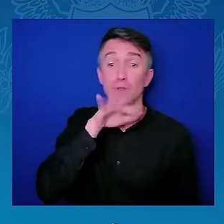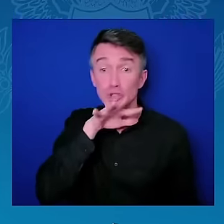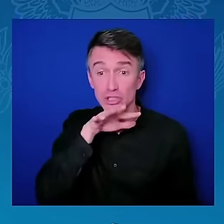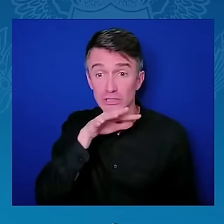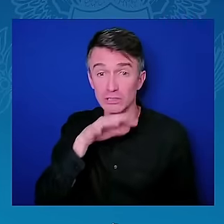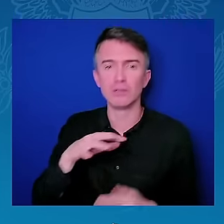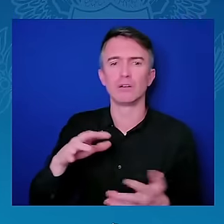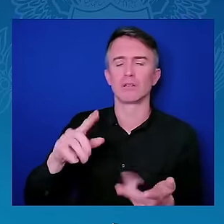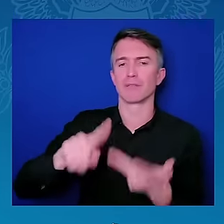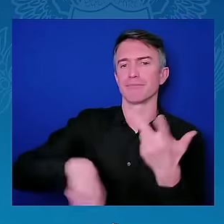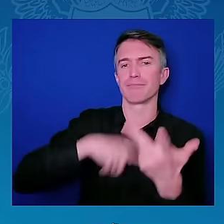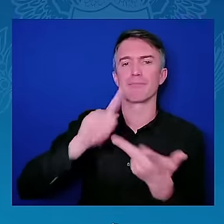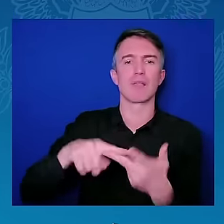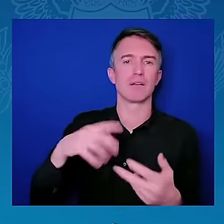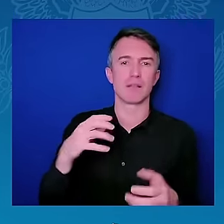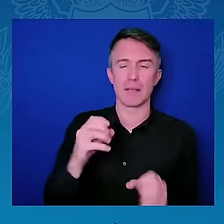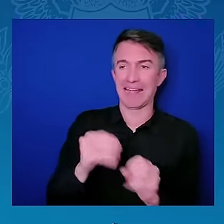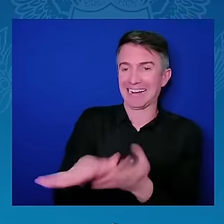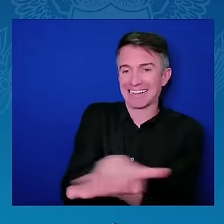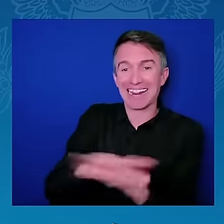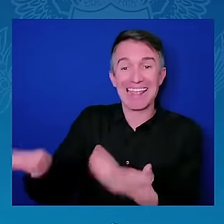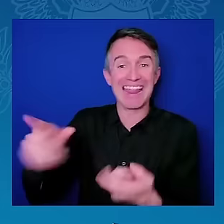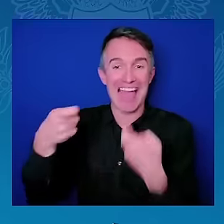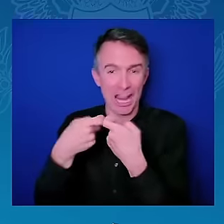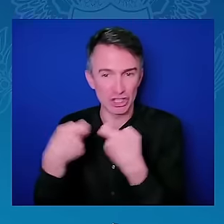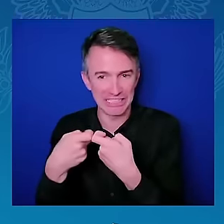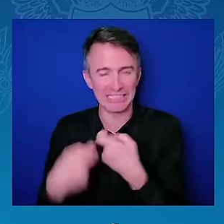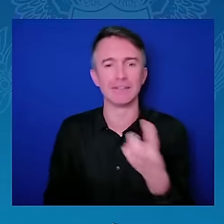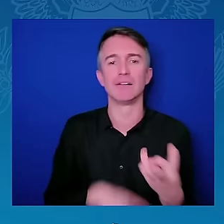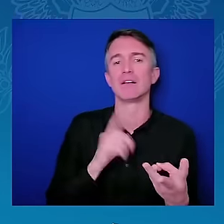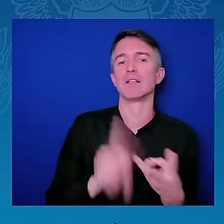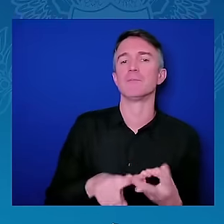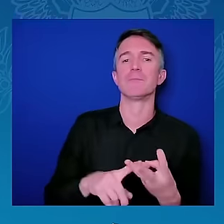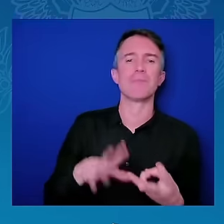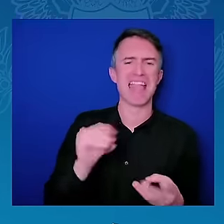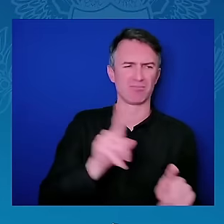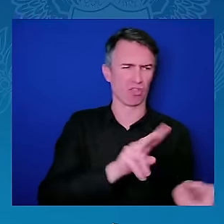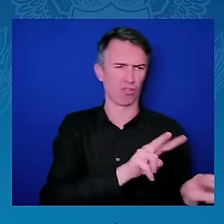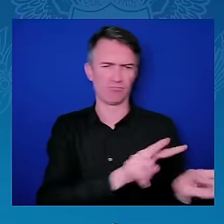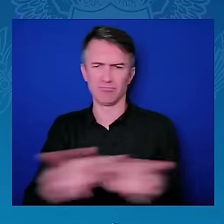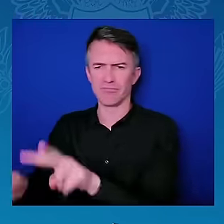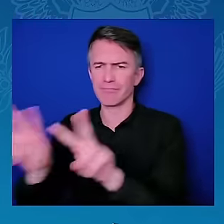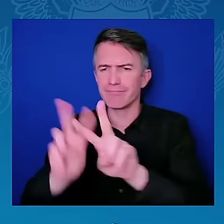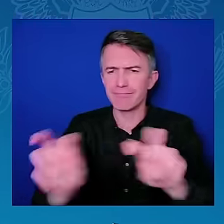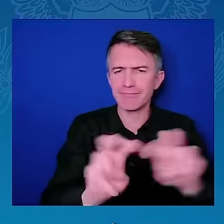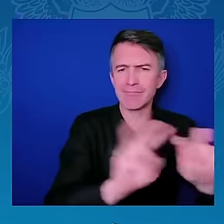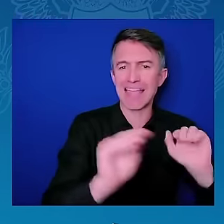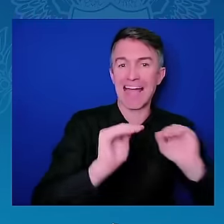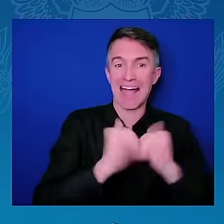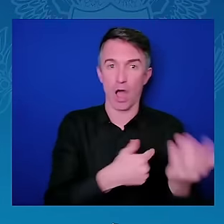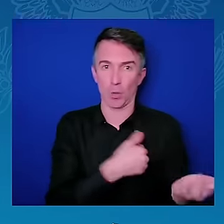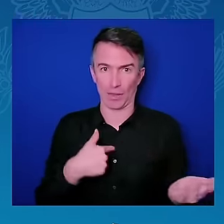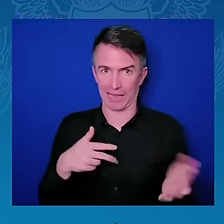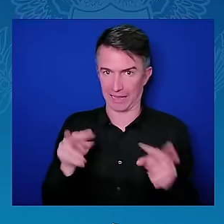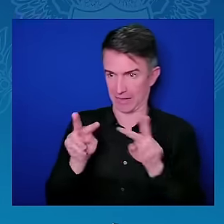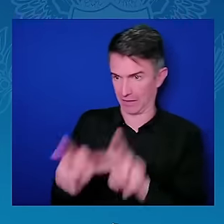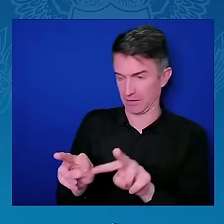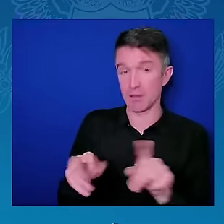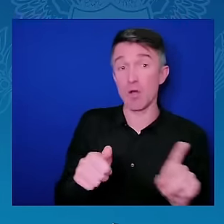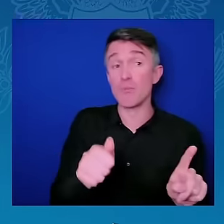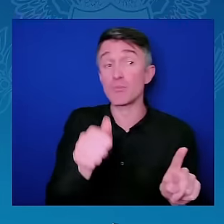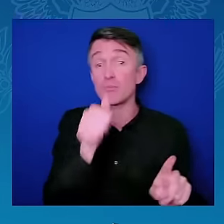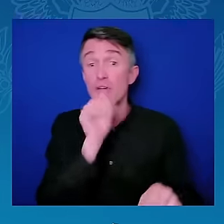airport, how we can do it with the ports, how we can do it with the rest. So that way, we can bring huge investment